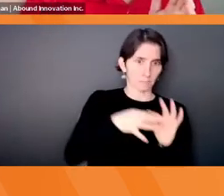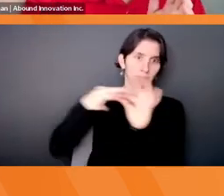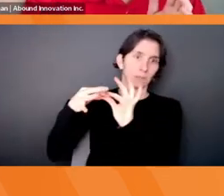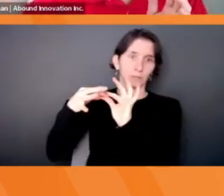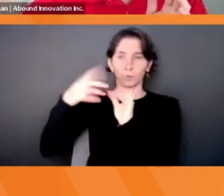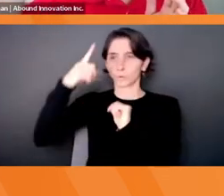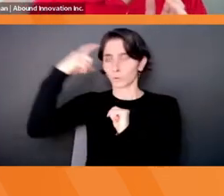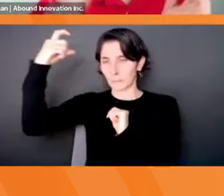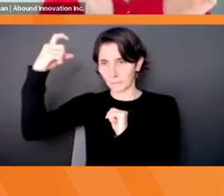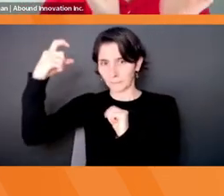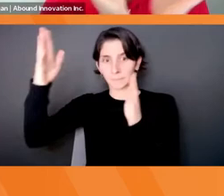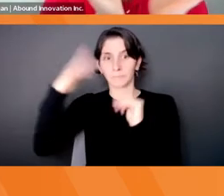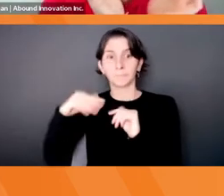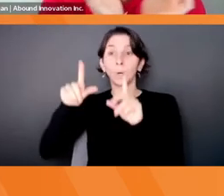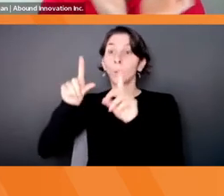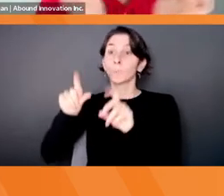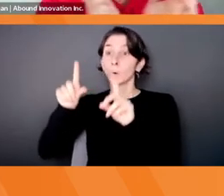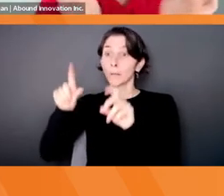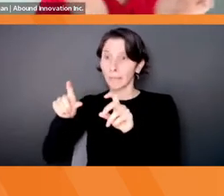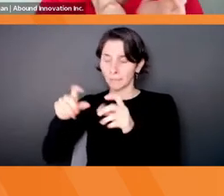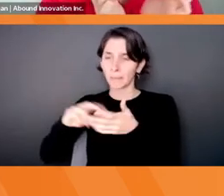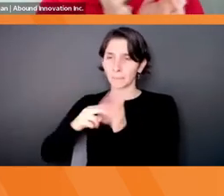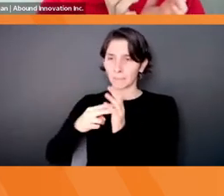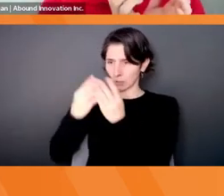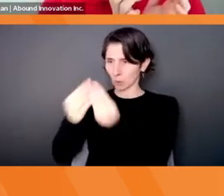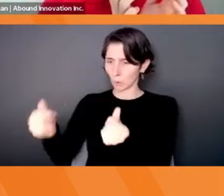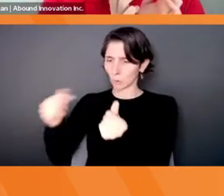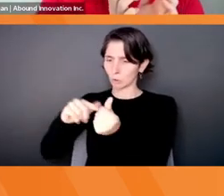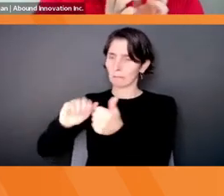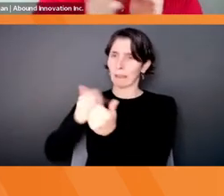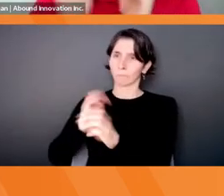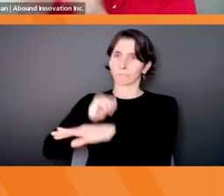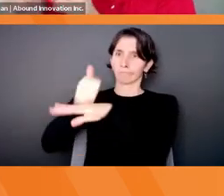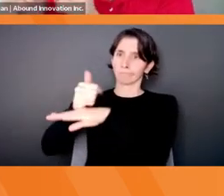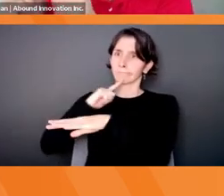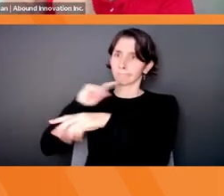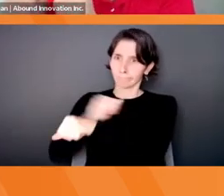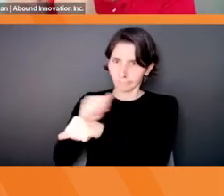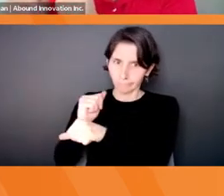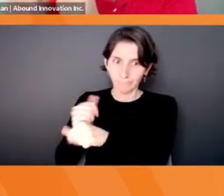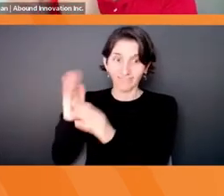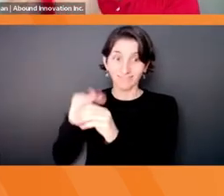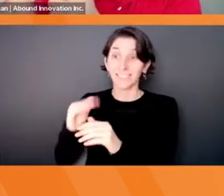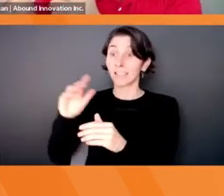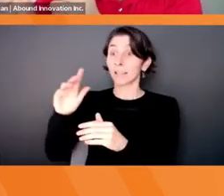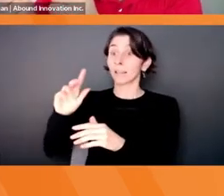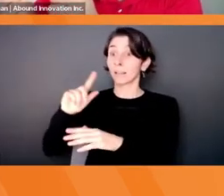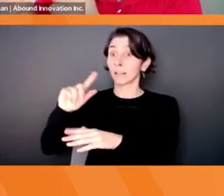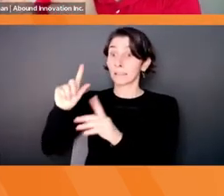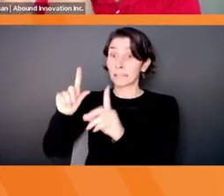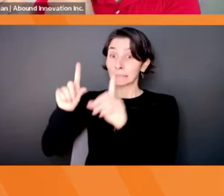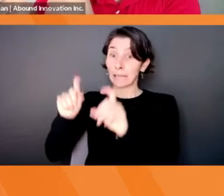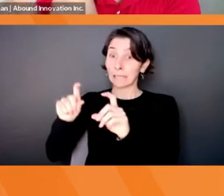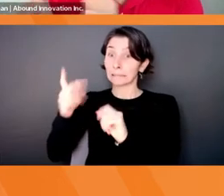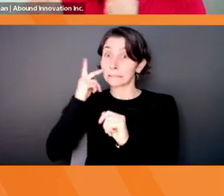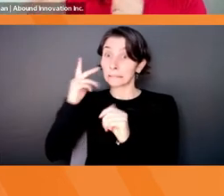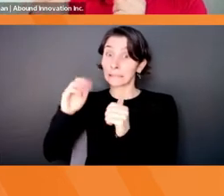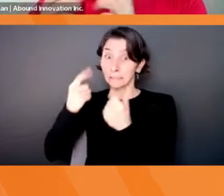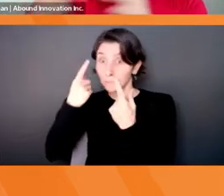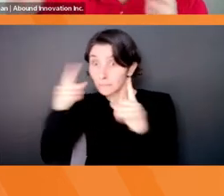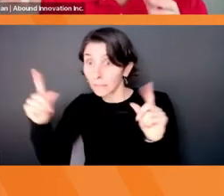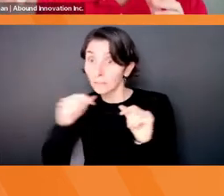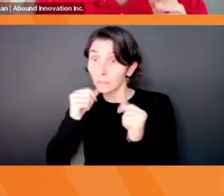that idea or solution that you have, and you put it into some sort of form of reality. And then you test that prototype to see if it works or not, you don't know.